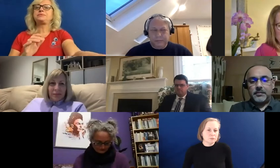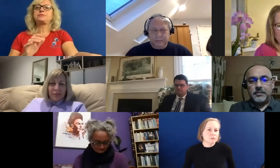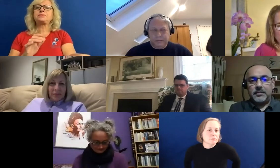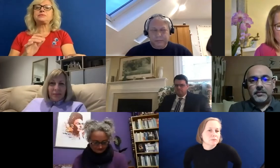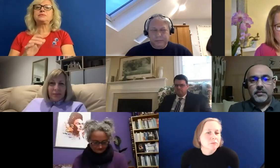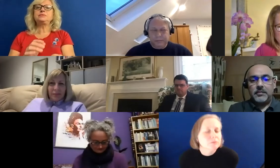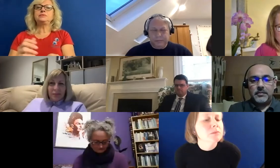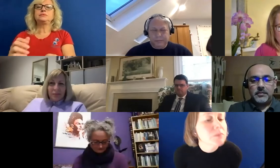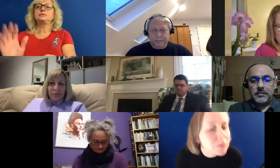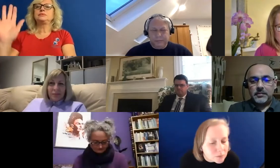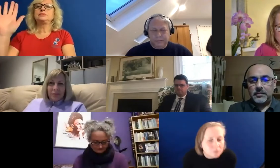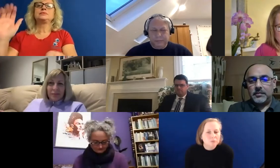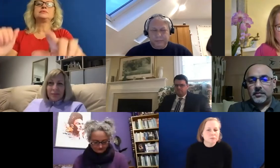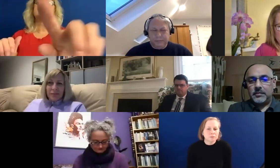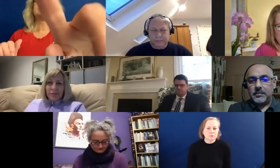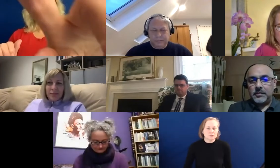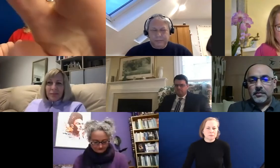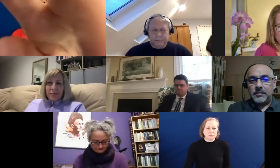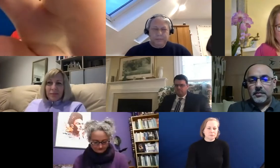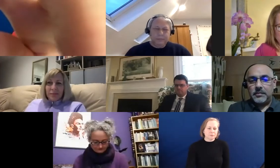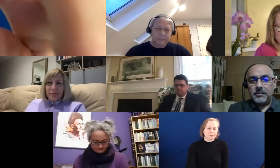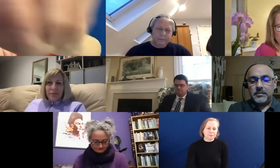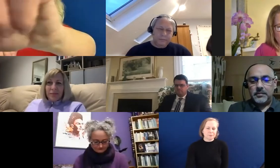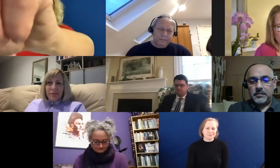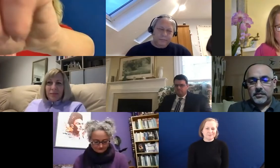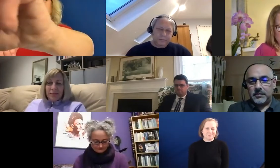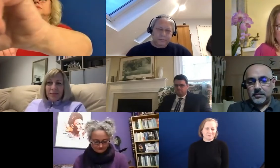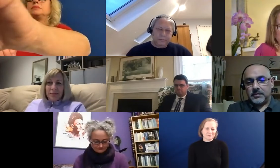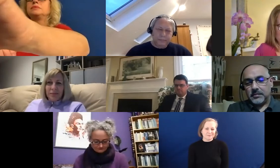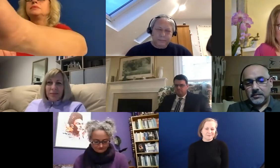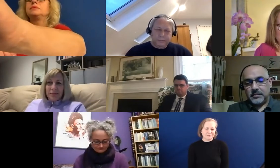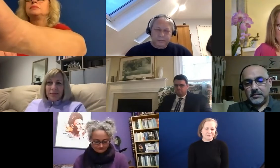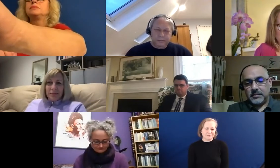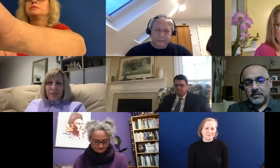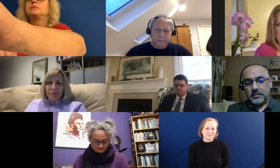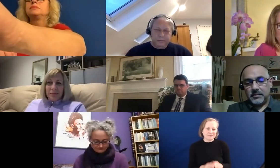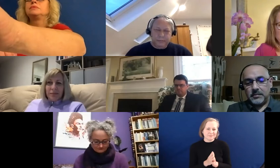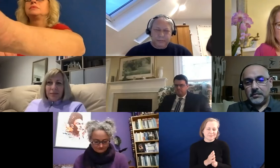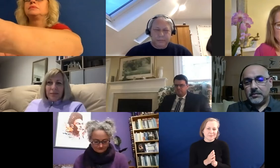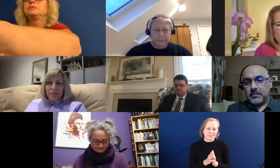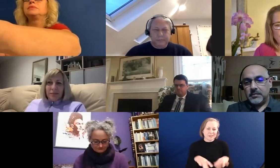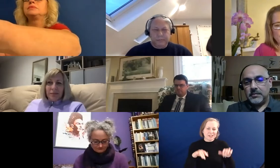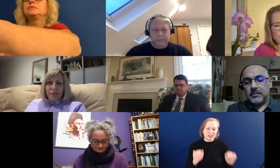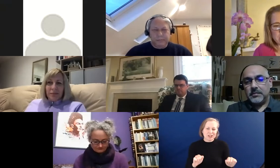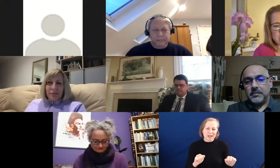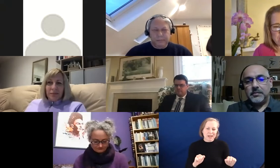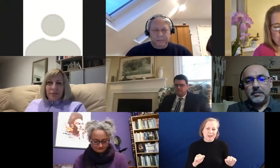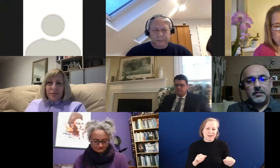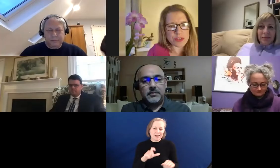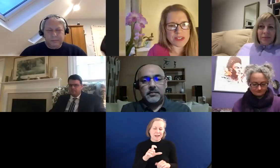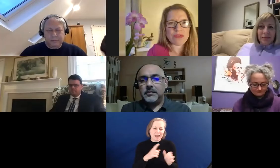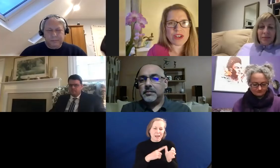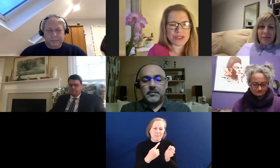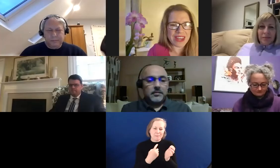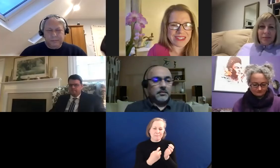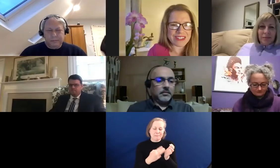CEO of Disability Rights UK, who's also our keynote chair. So Cameron has been CEO of